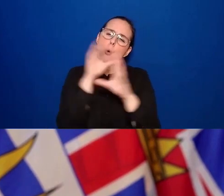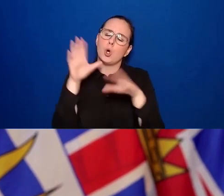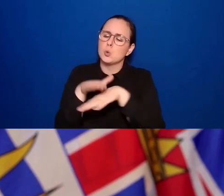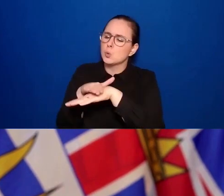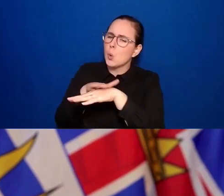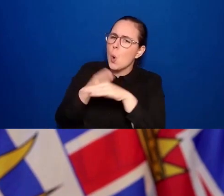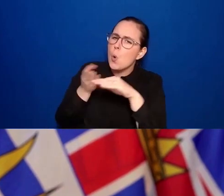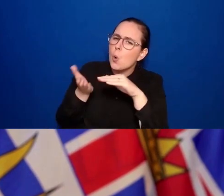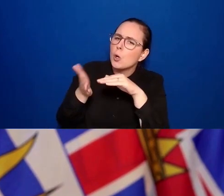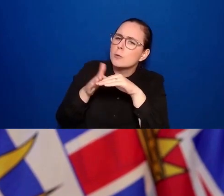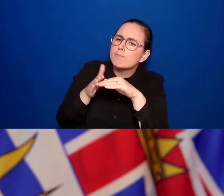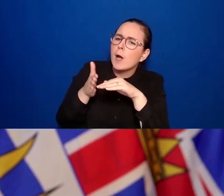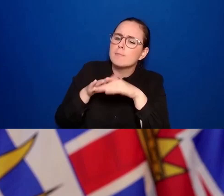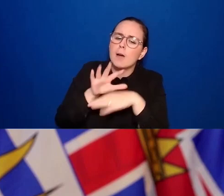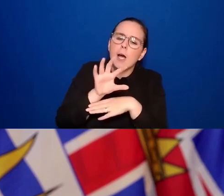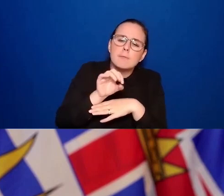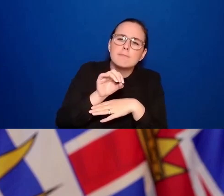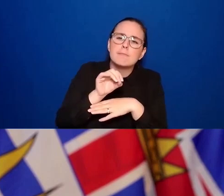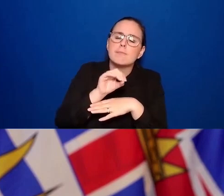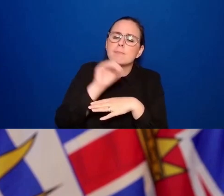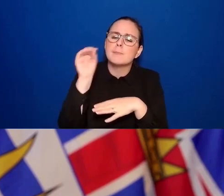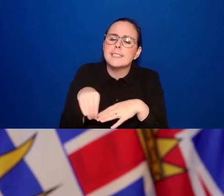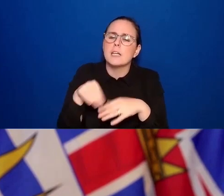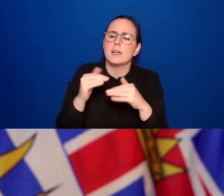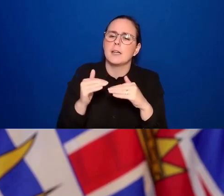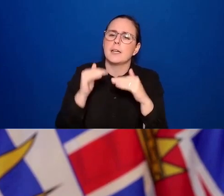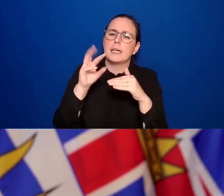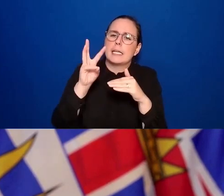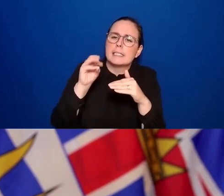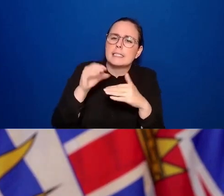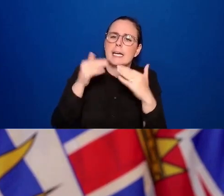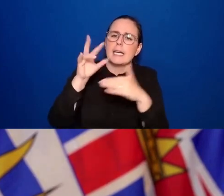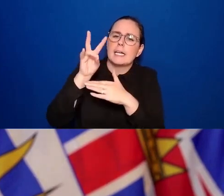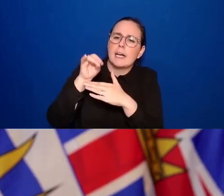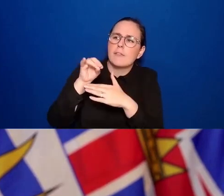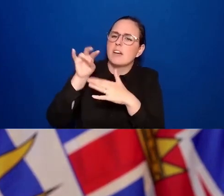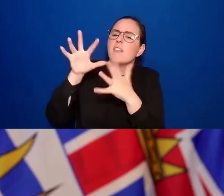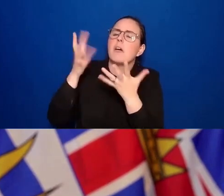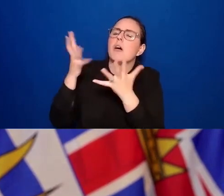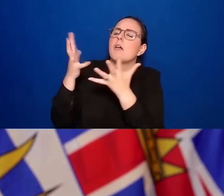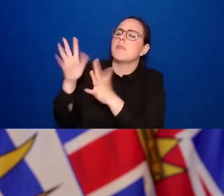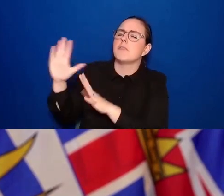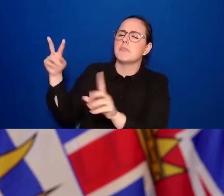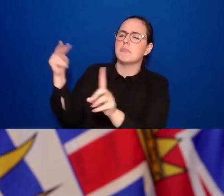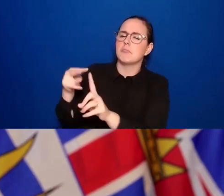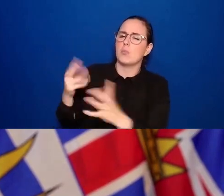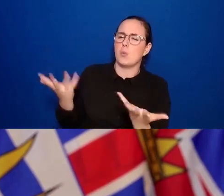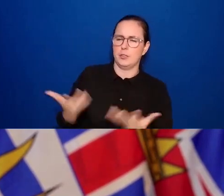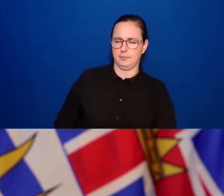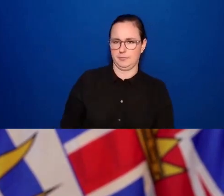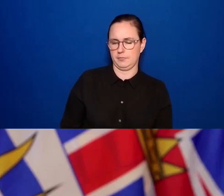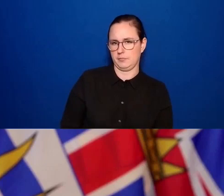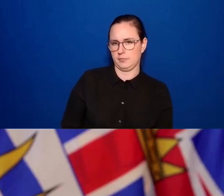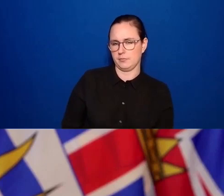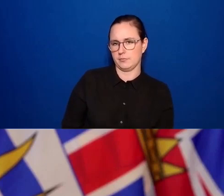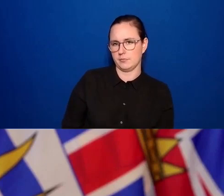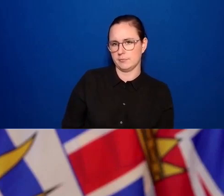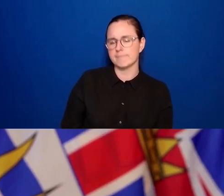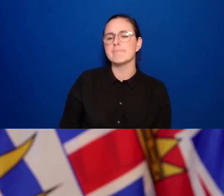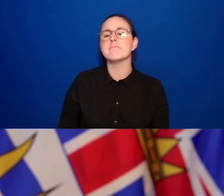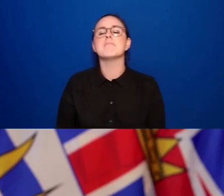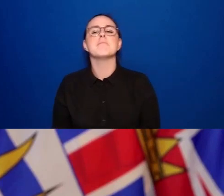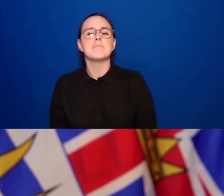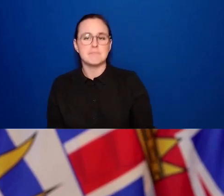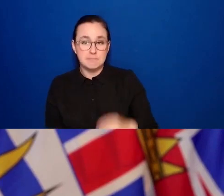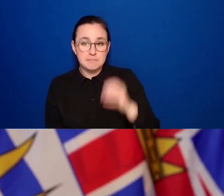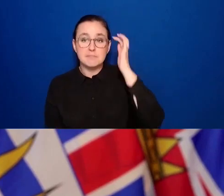or 75% or something like that? Yeah, you know, obviously I would like the former. As I see it, you know, we'll need to